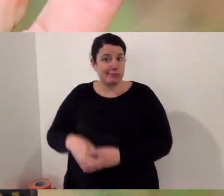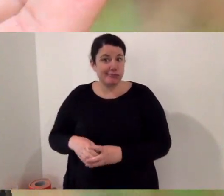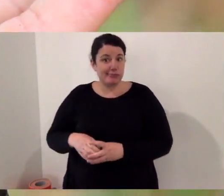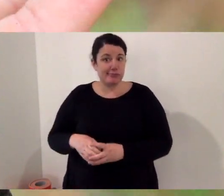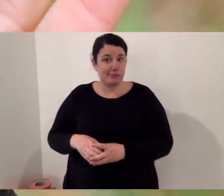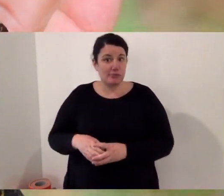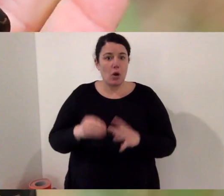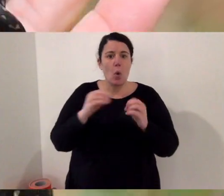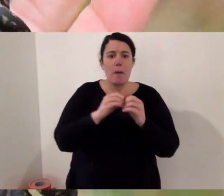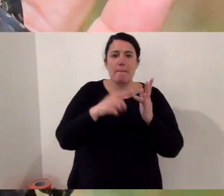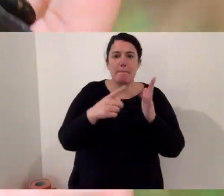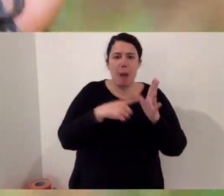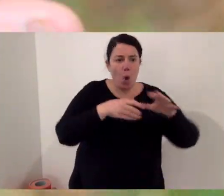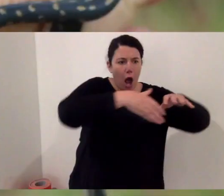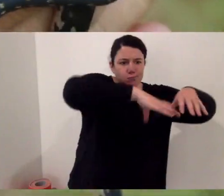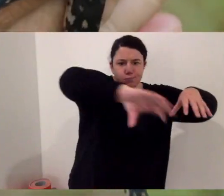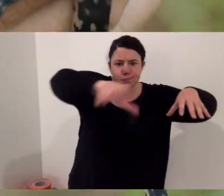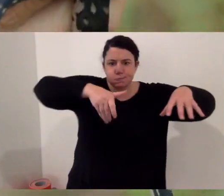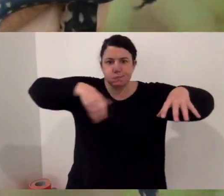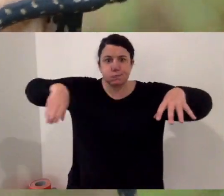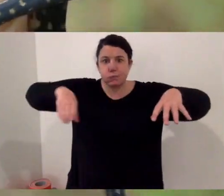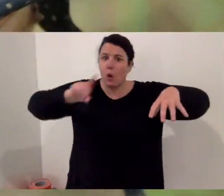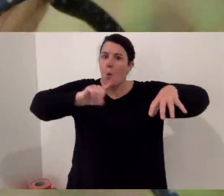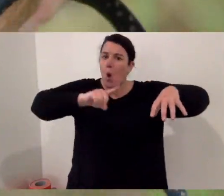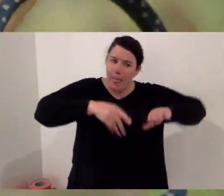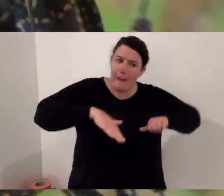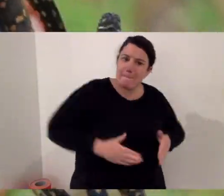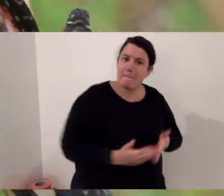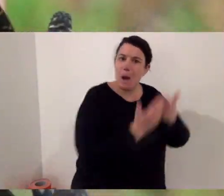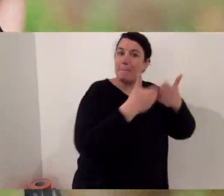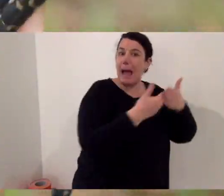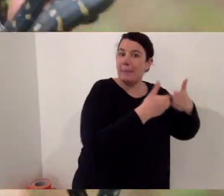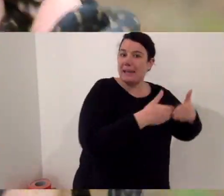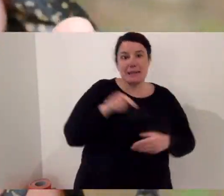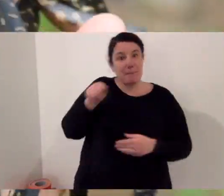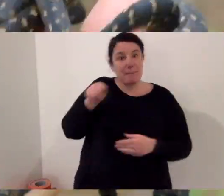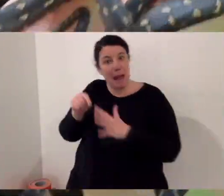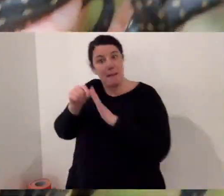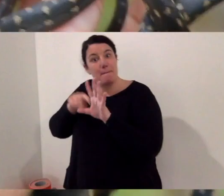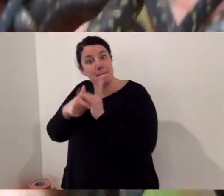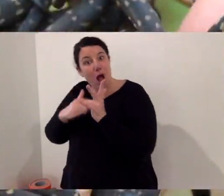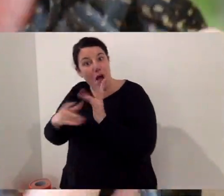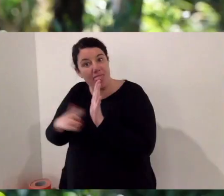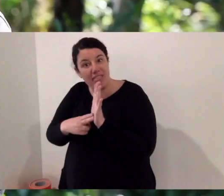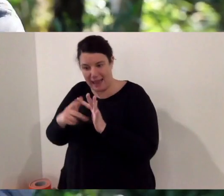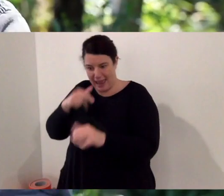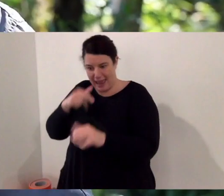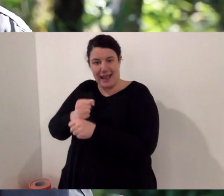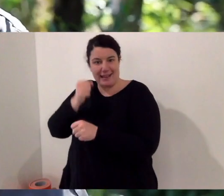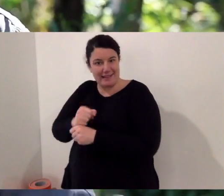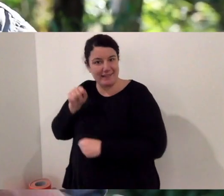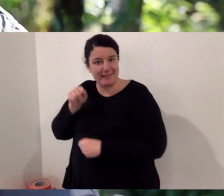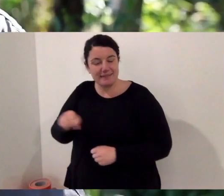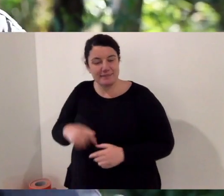And when we look at things like boa constrictors, they look the same as pythons. But boas actually give birth to live young. Whereas